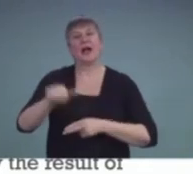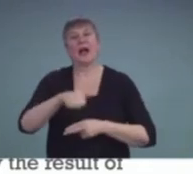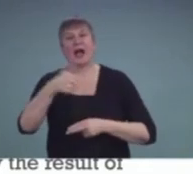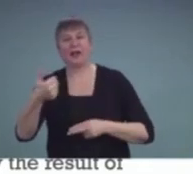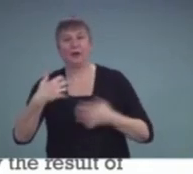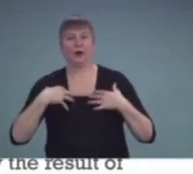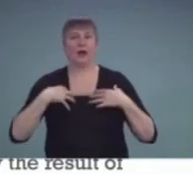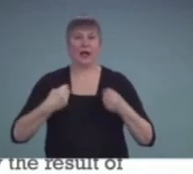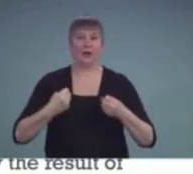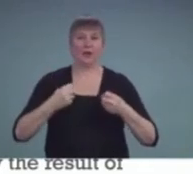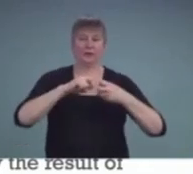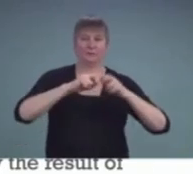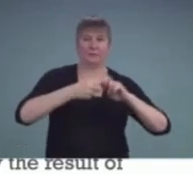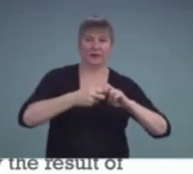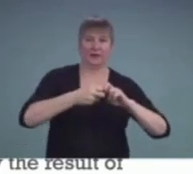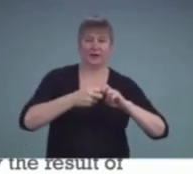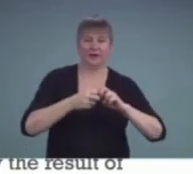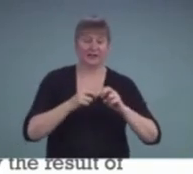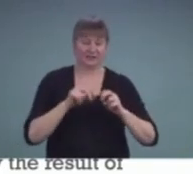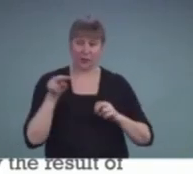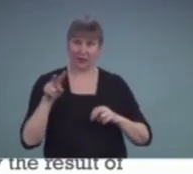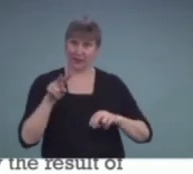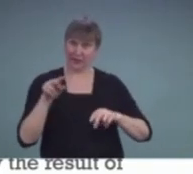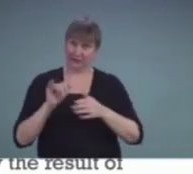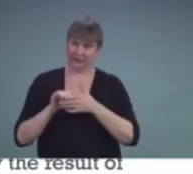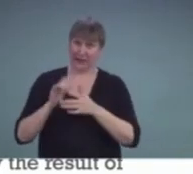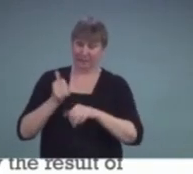of his behaviors were a result of his ADHD.